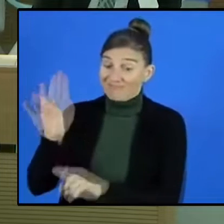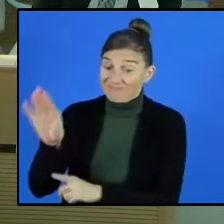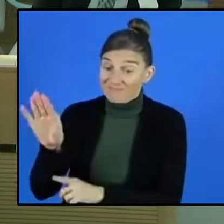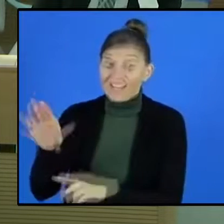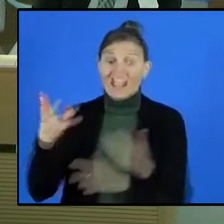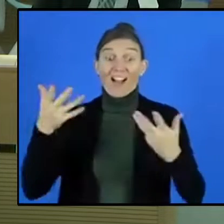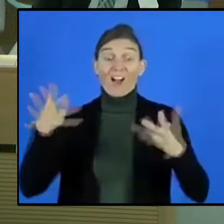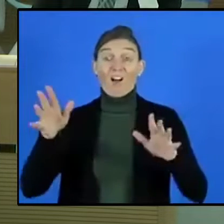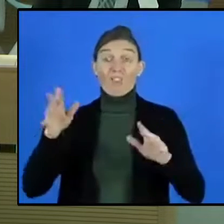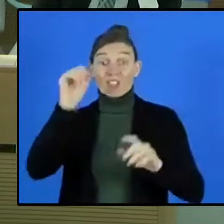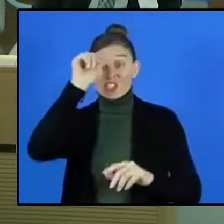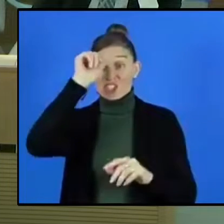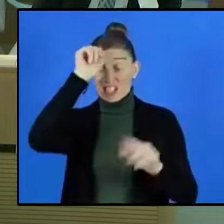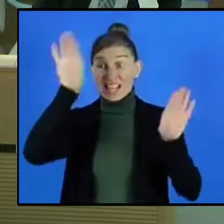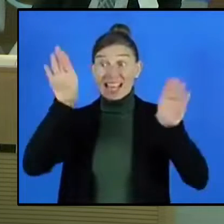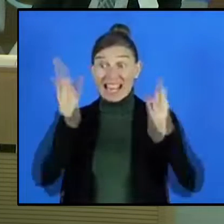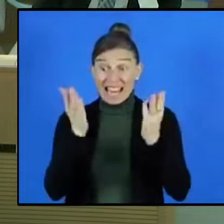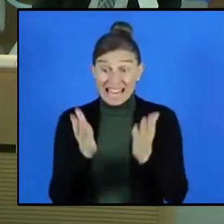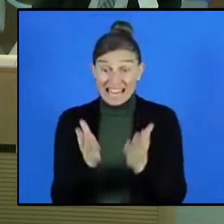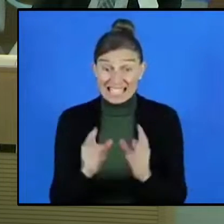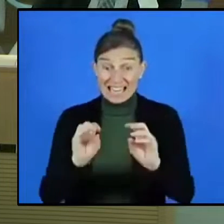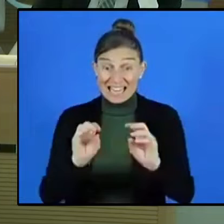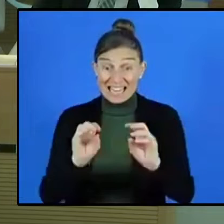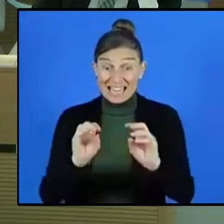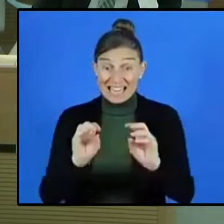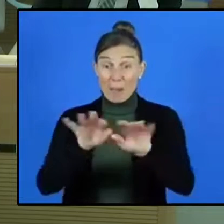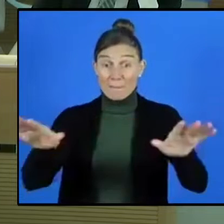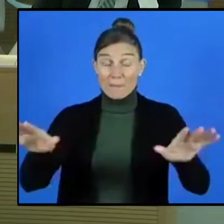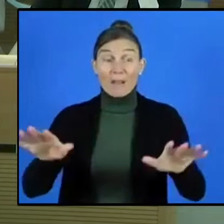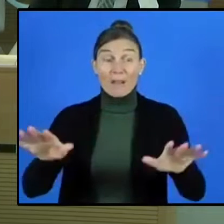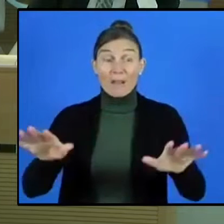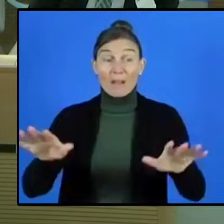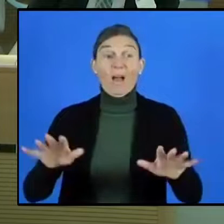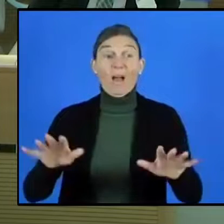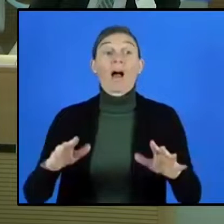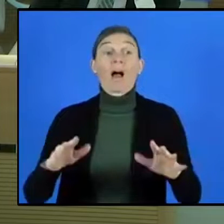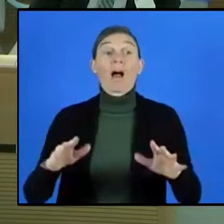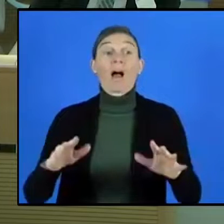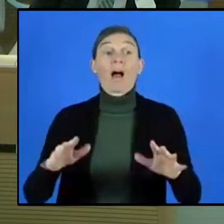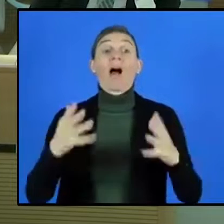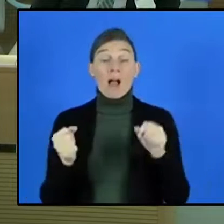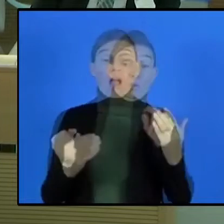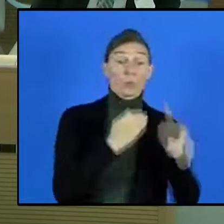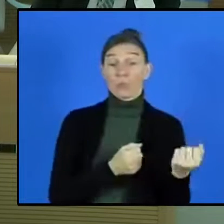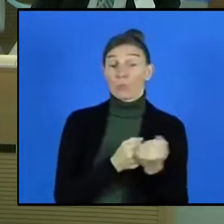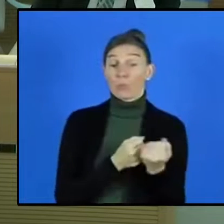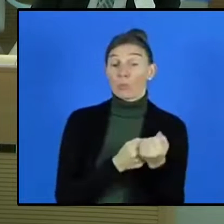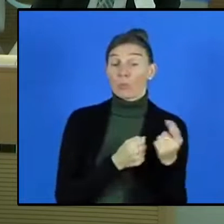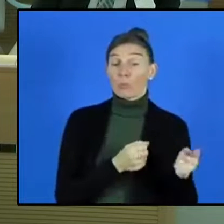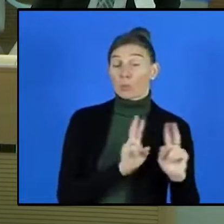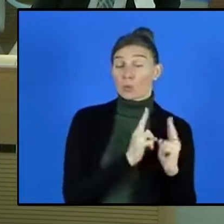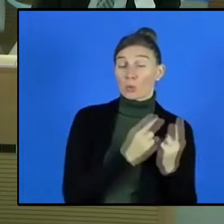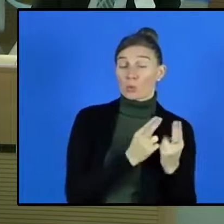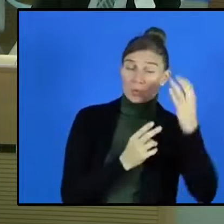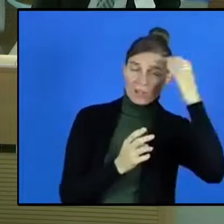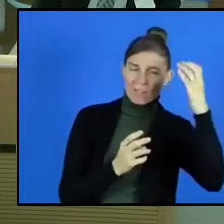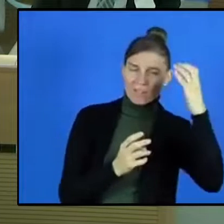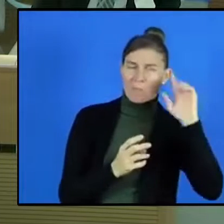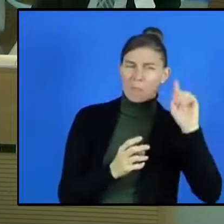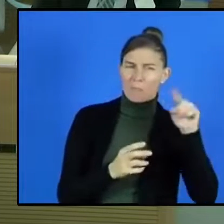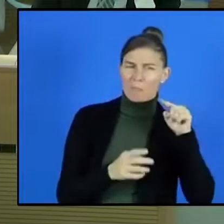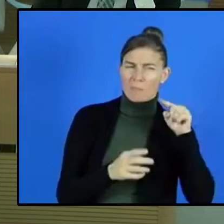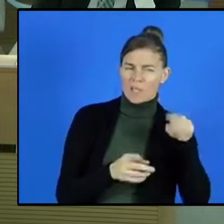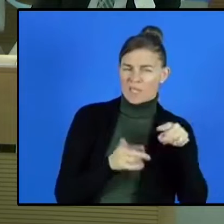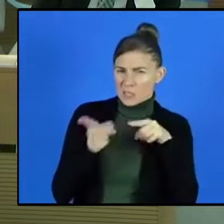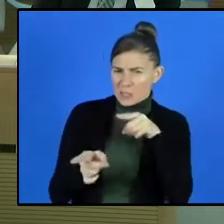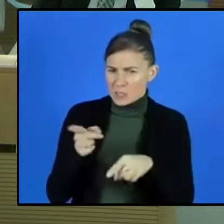a very well-funded defamation campaign was started by news sources which were supportive of the Union government, alleging treason and sedition on part of the